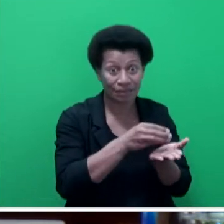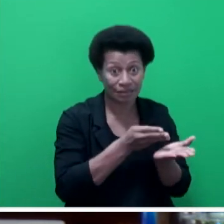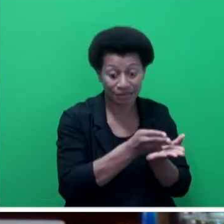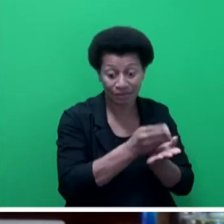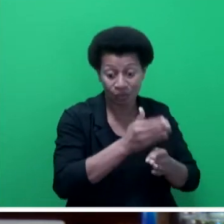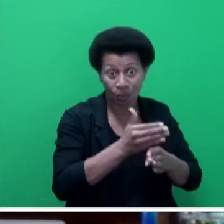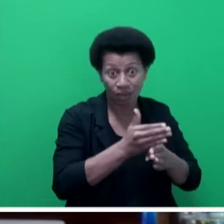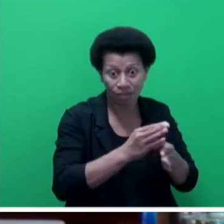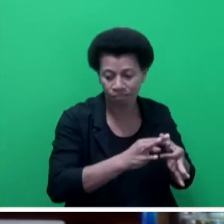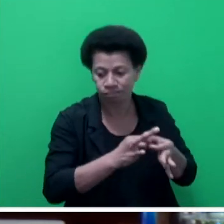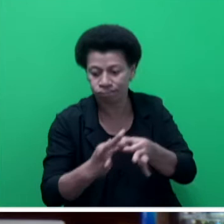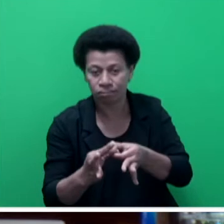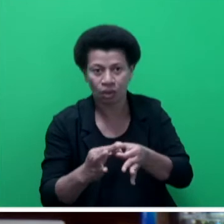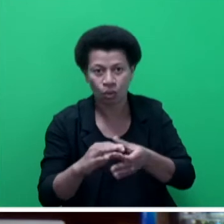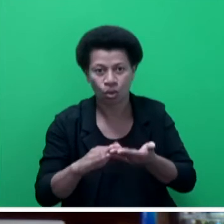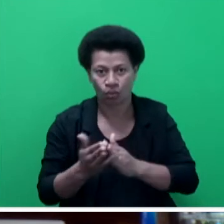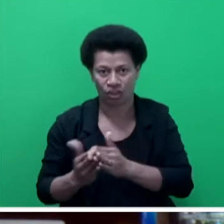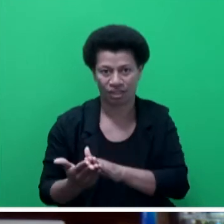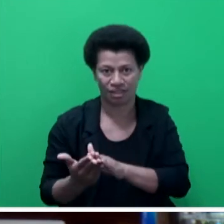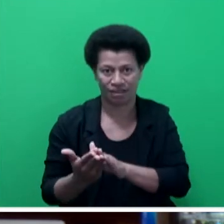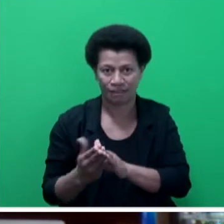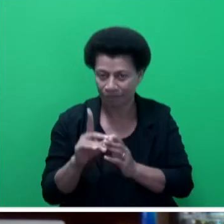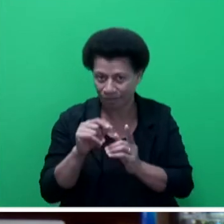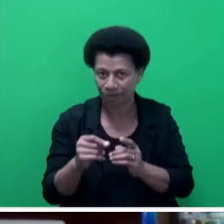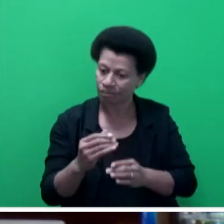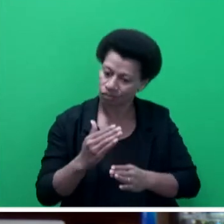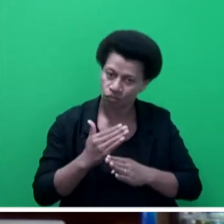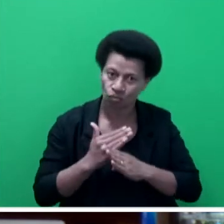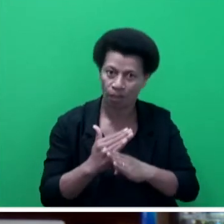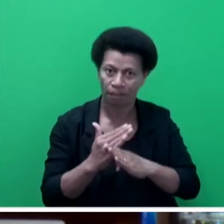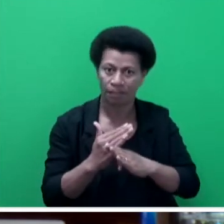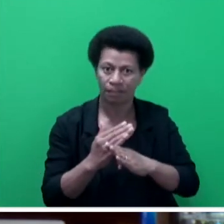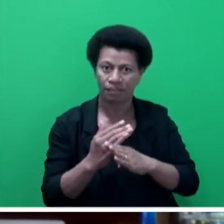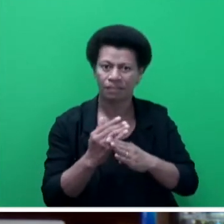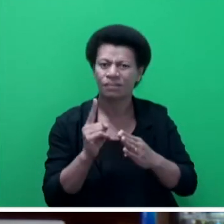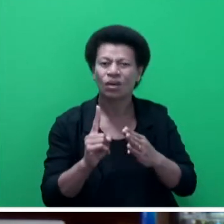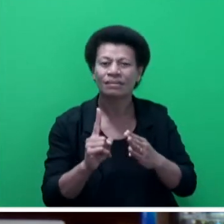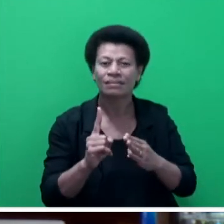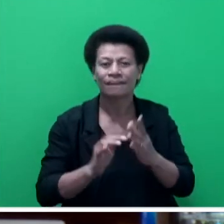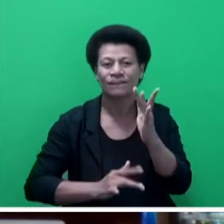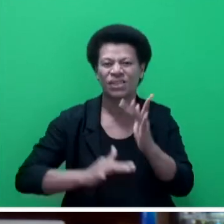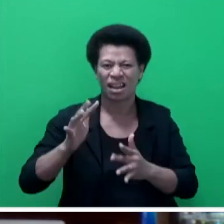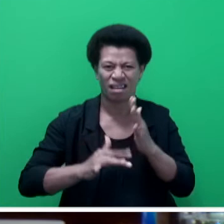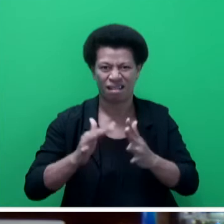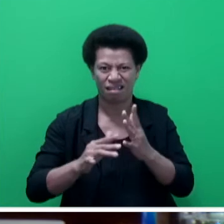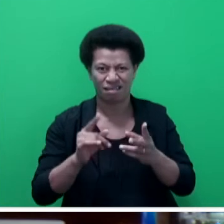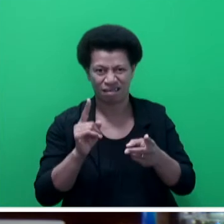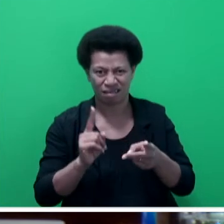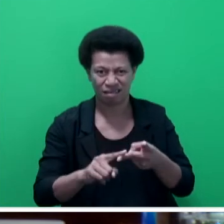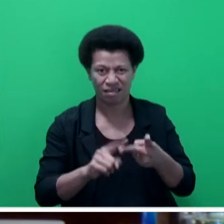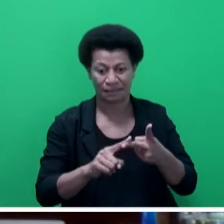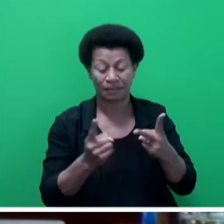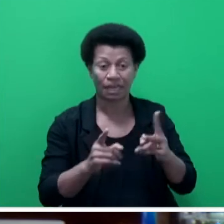reach out to a large population to put a stop to the occurrence of unwanted fires and attend to